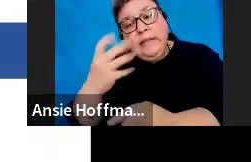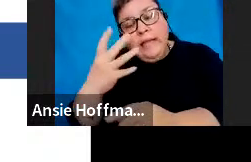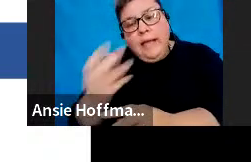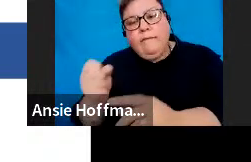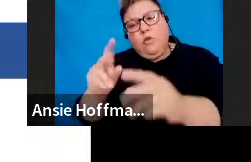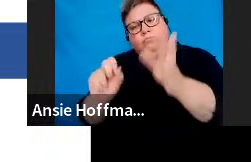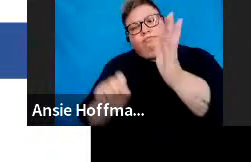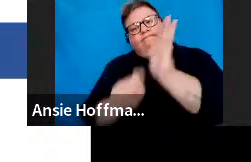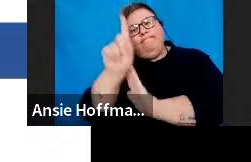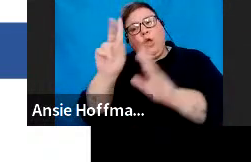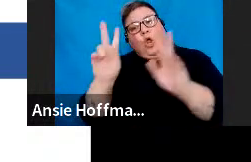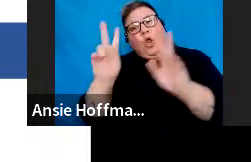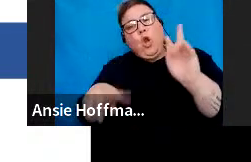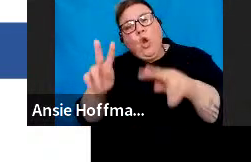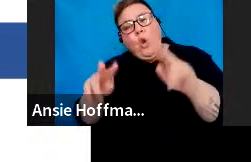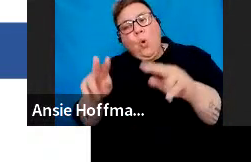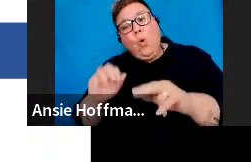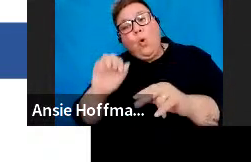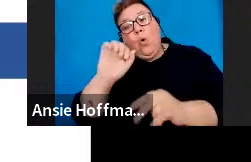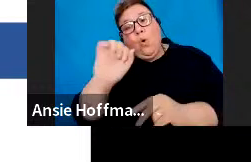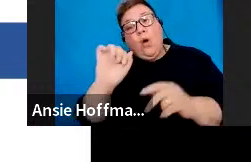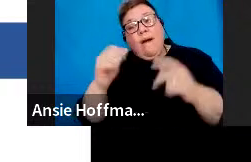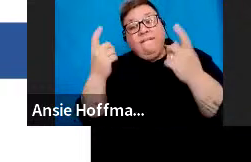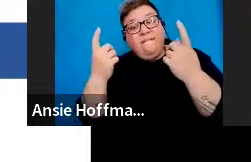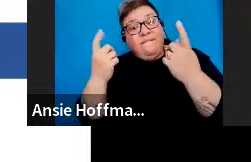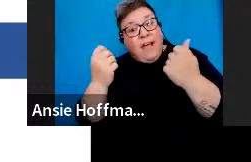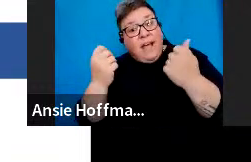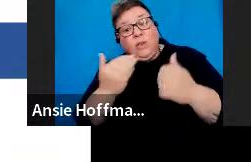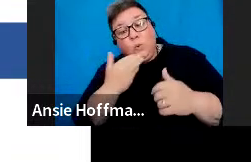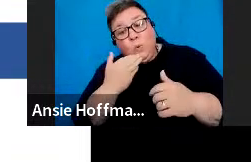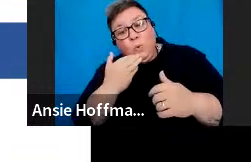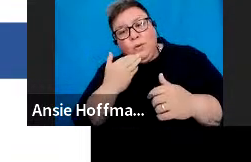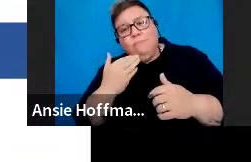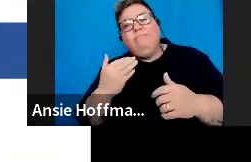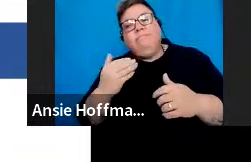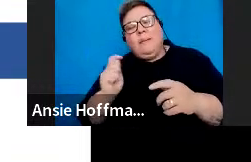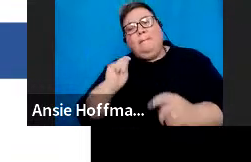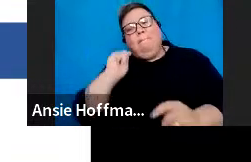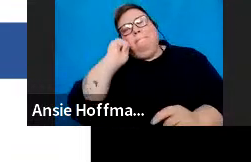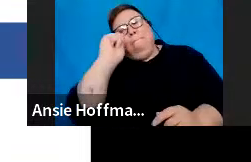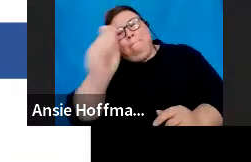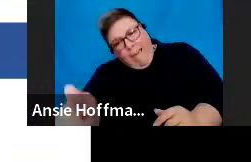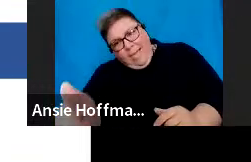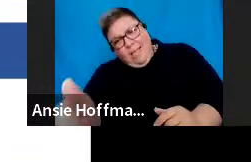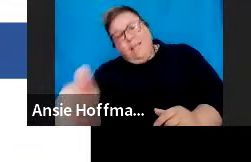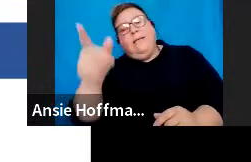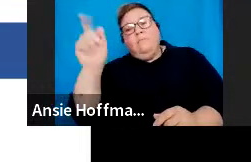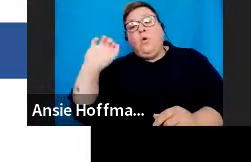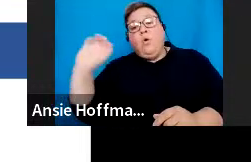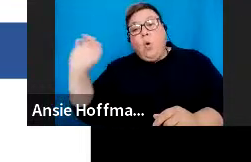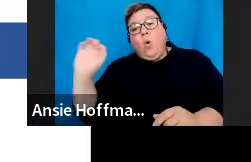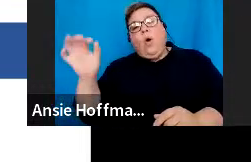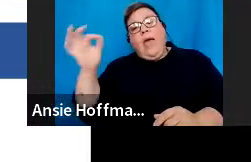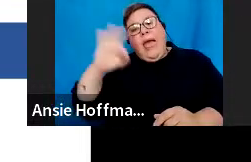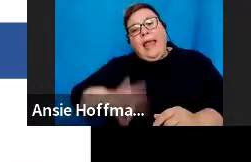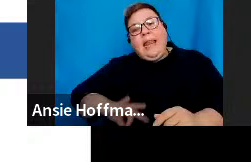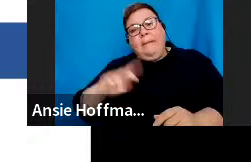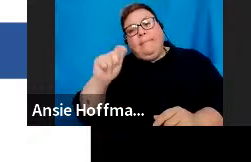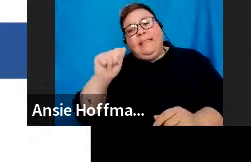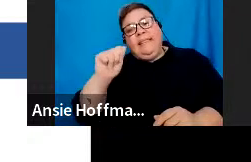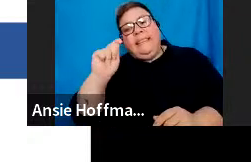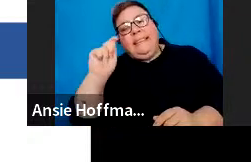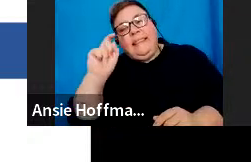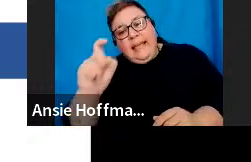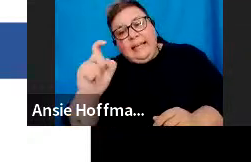e-filing that allows the fund administrator or the insurer to request the income tax reference number where only the